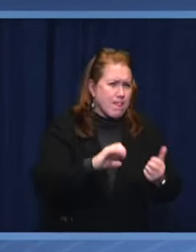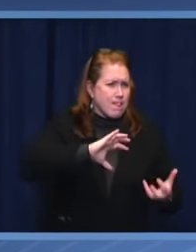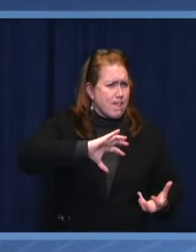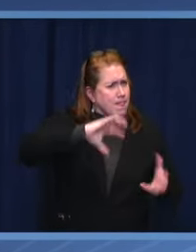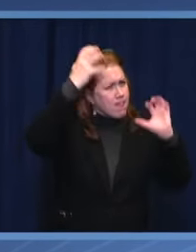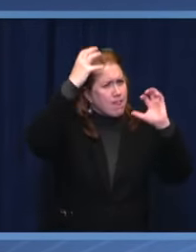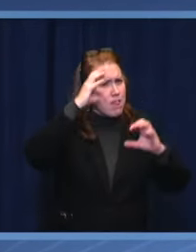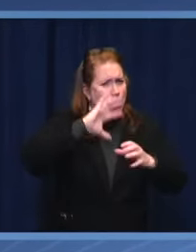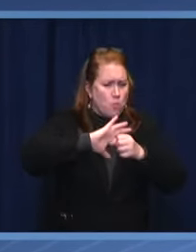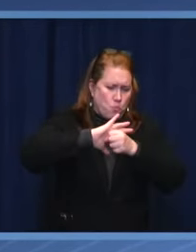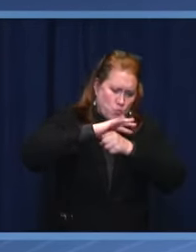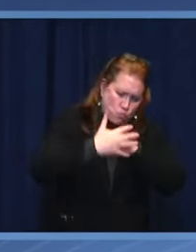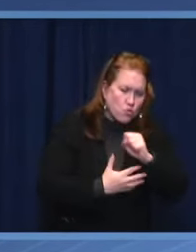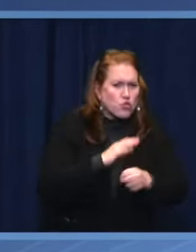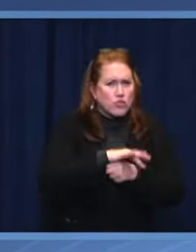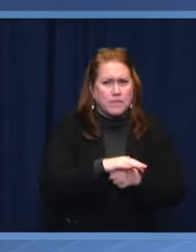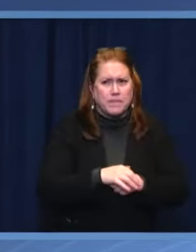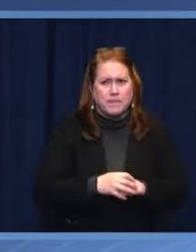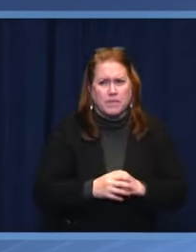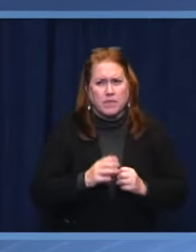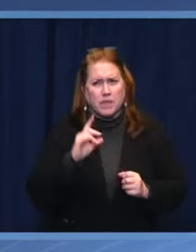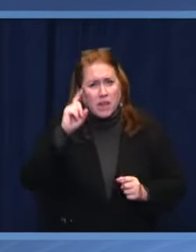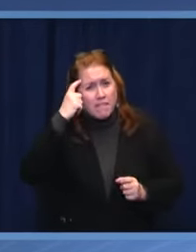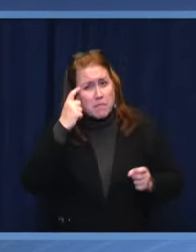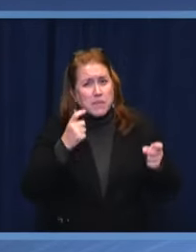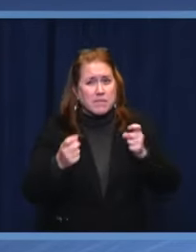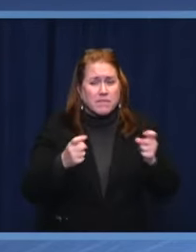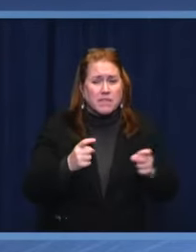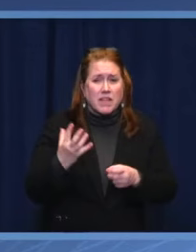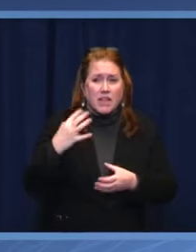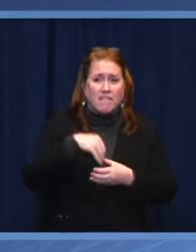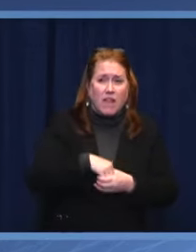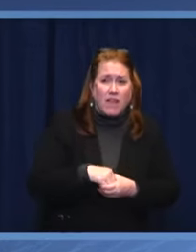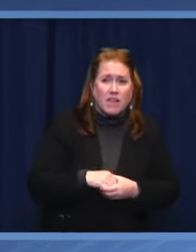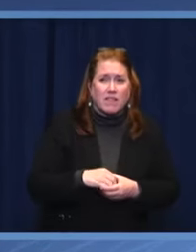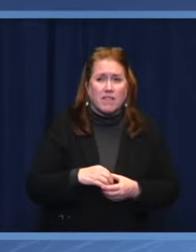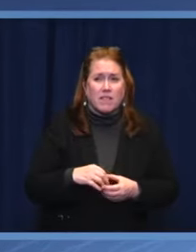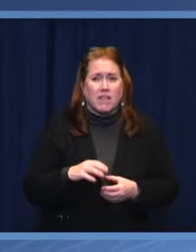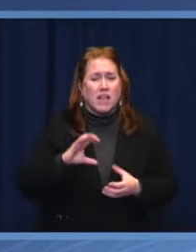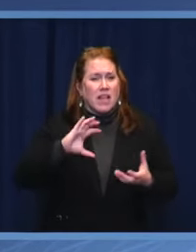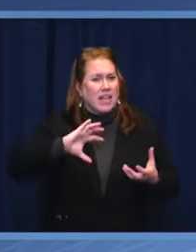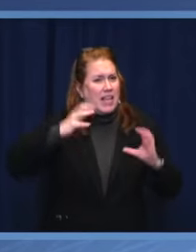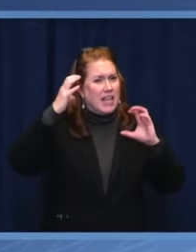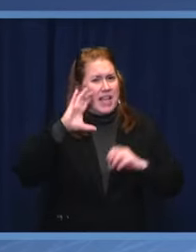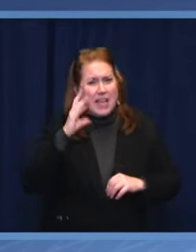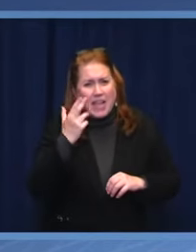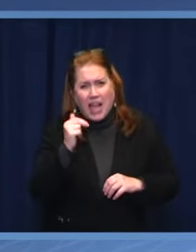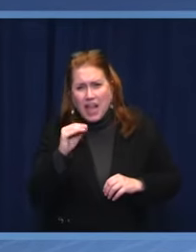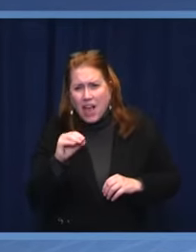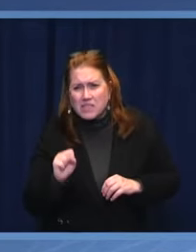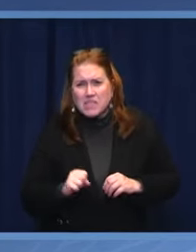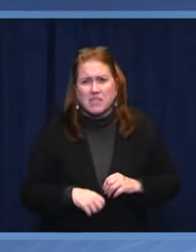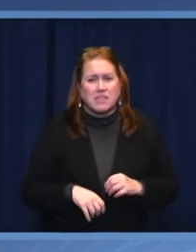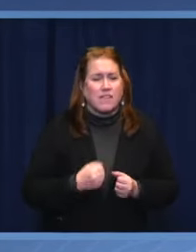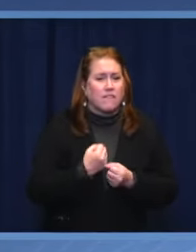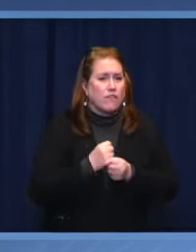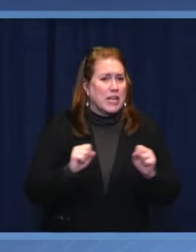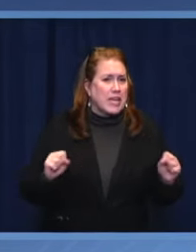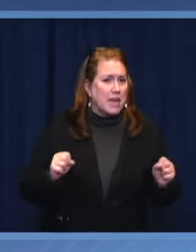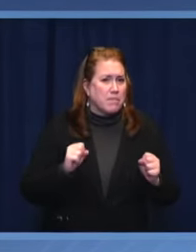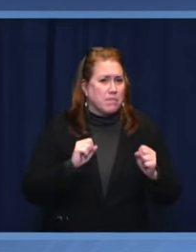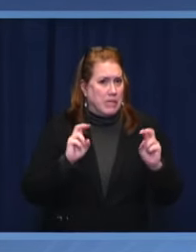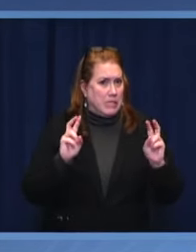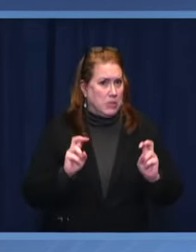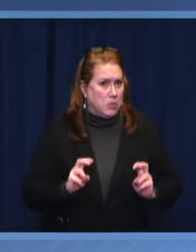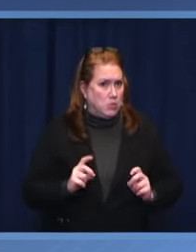ungovernability, and chaos in order to operate freely. We will not allow this.